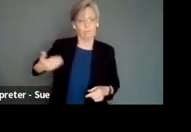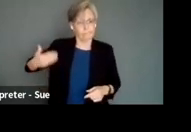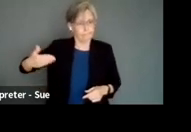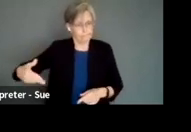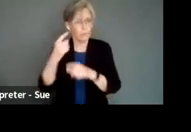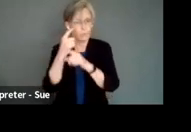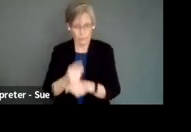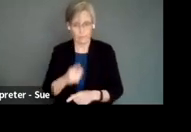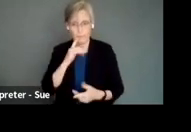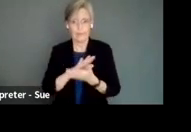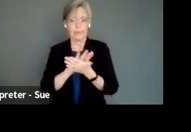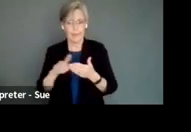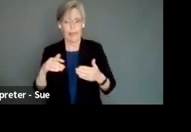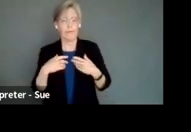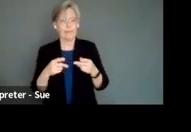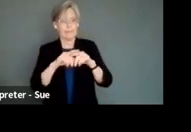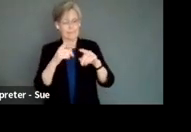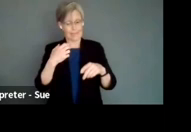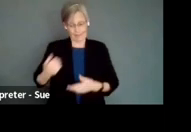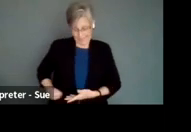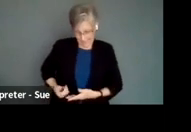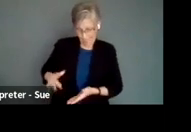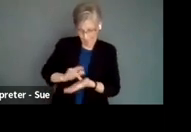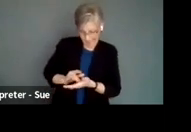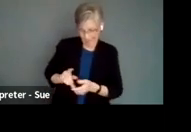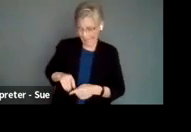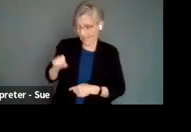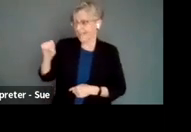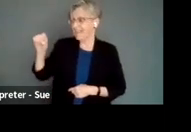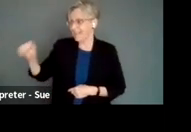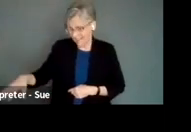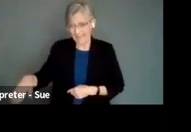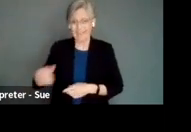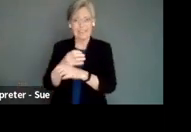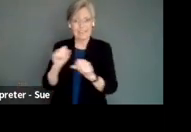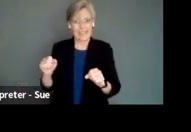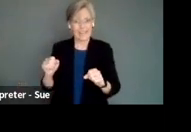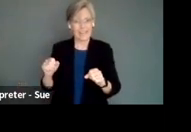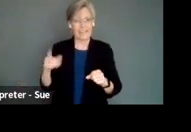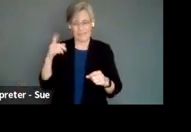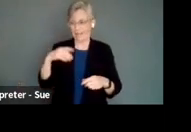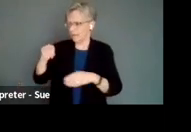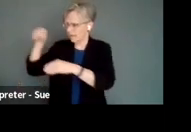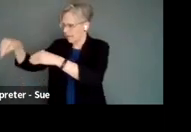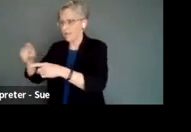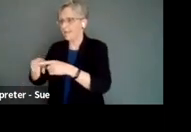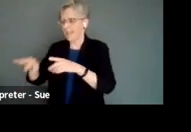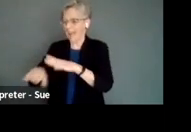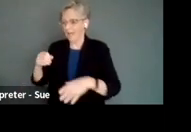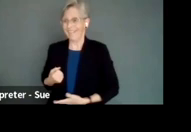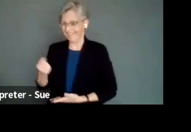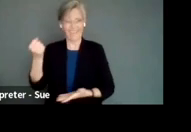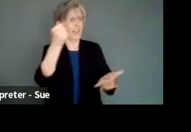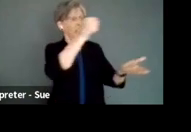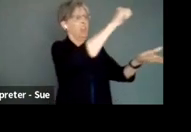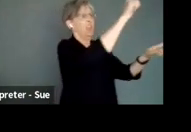It's always helpful if I have a safe place to dispose of them in the toilet. Otherwise I have to come out of the toilet and I have to declare to everybody that I just had